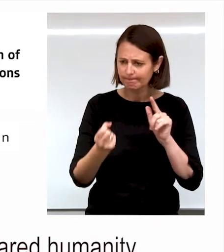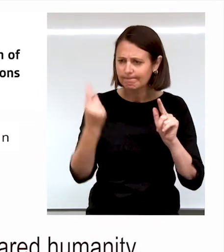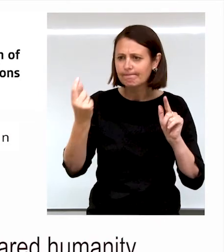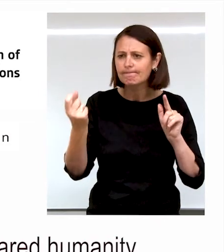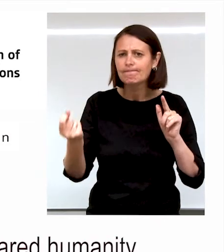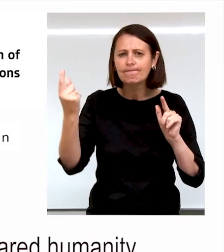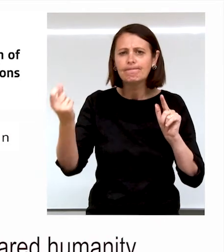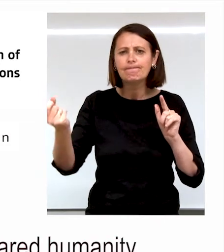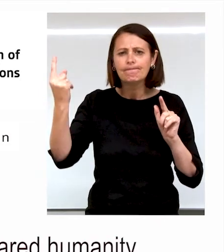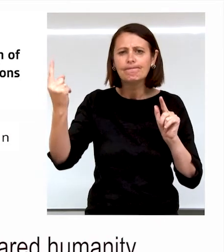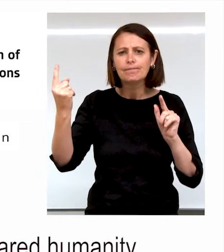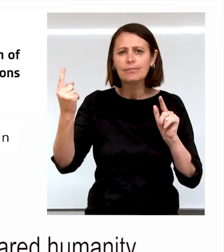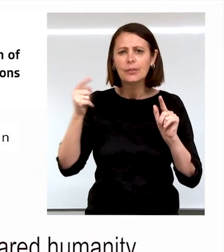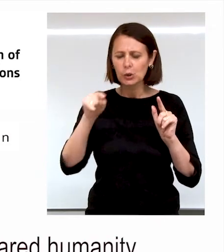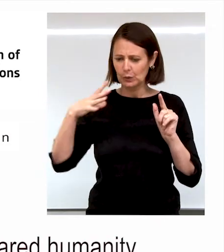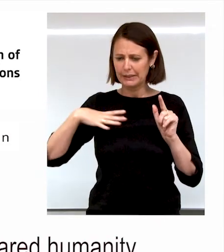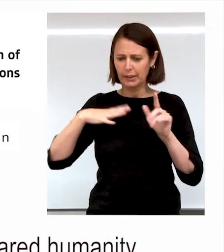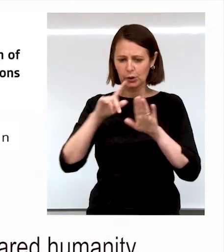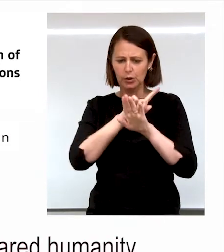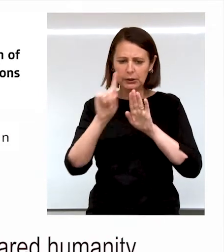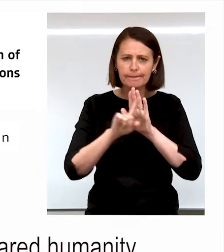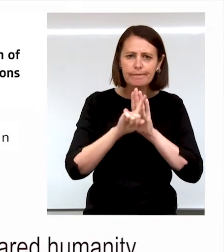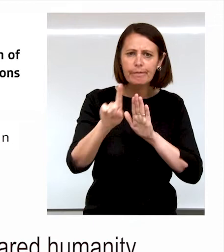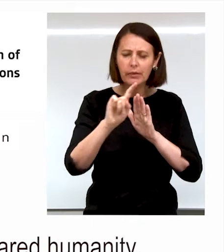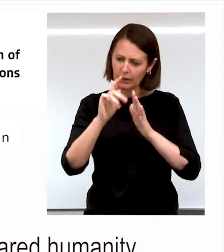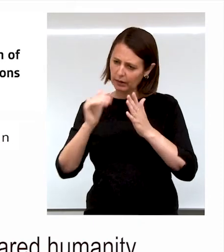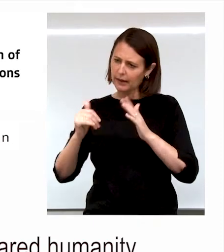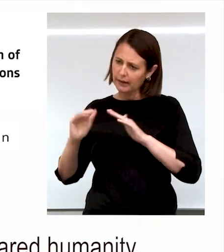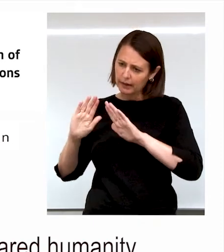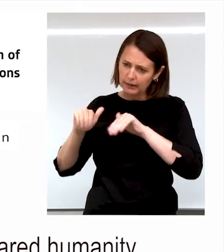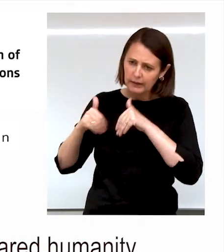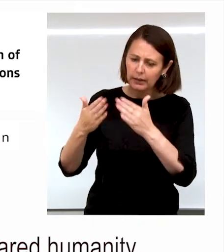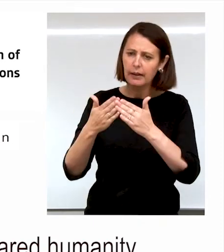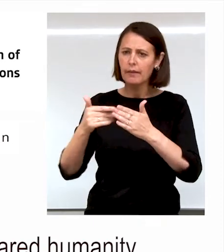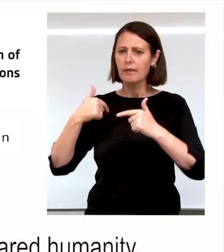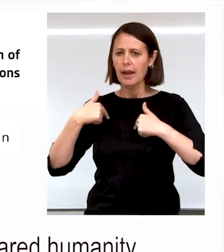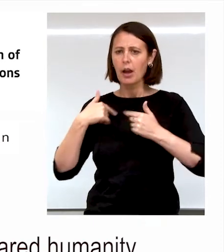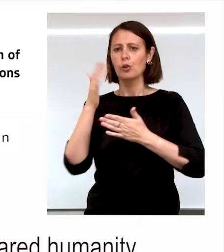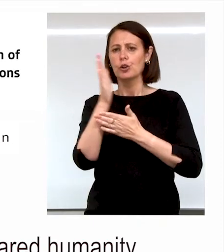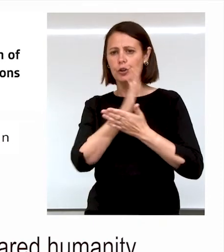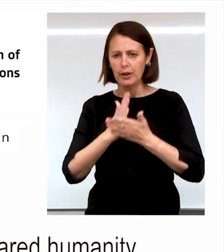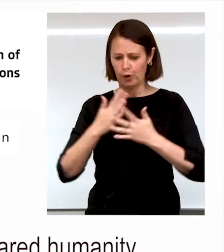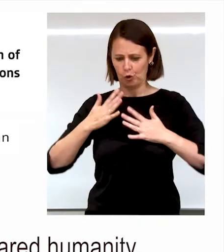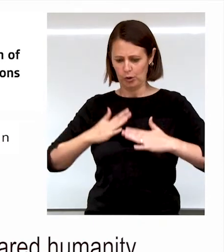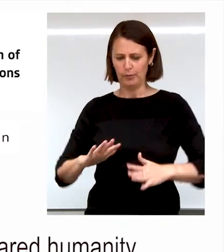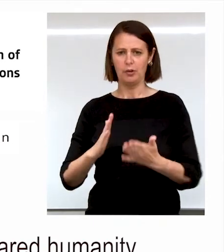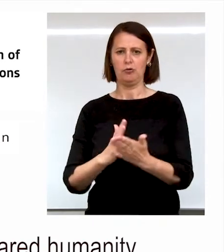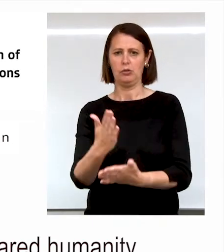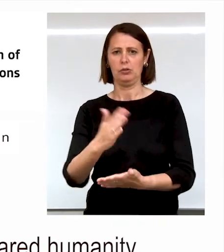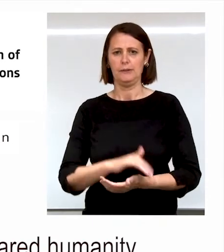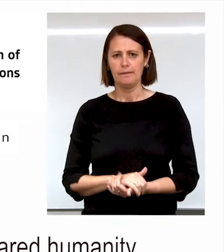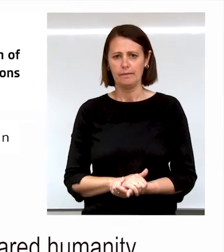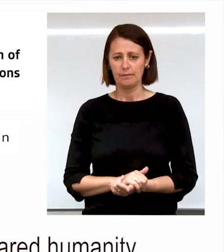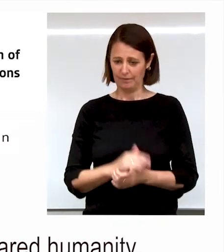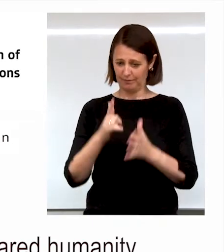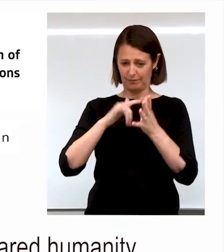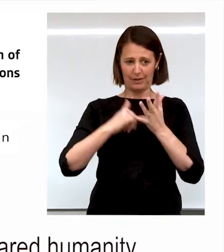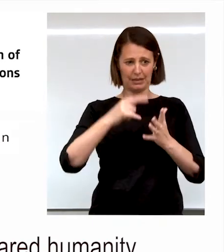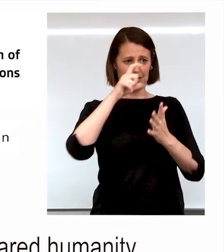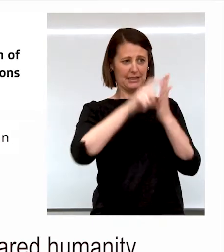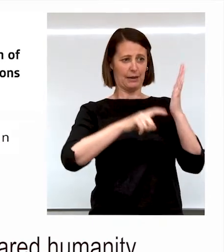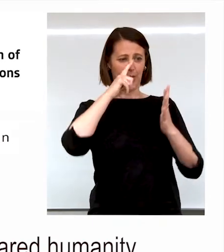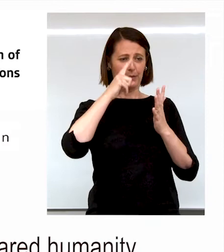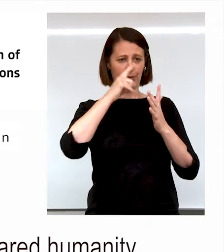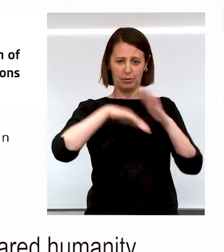to assert your fundamental shared humanity. Now as disabled people in